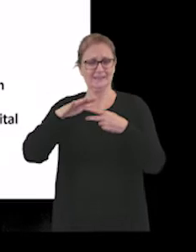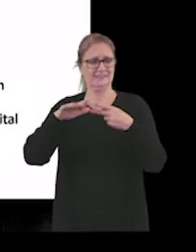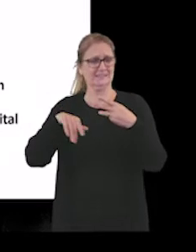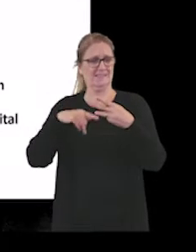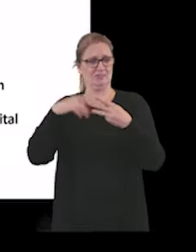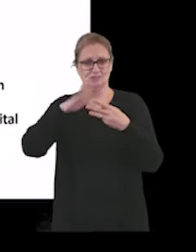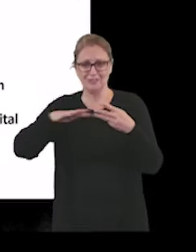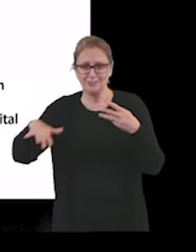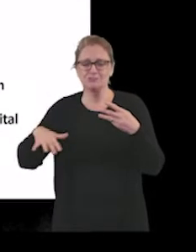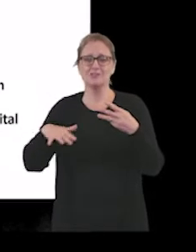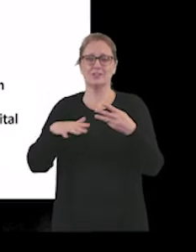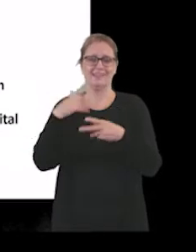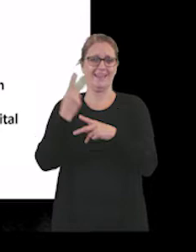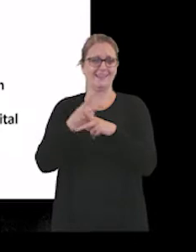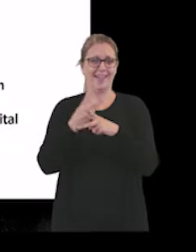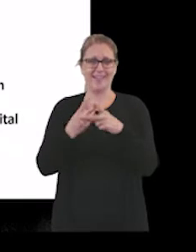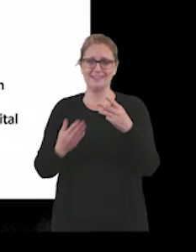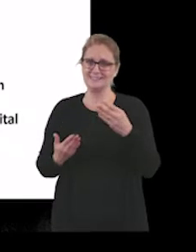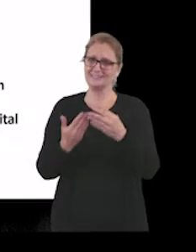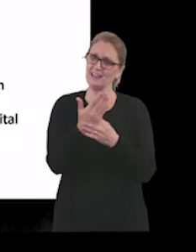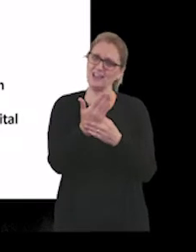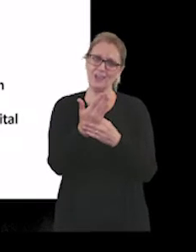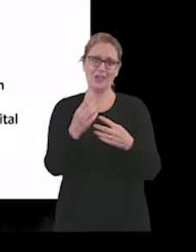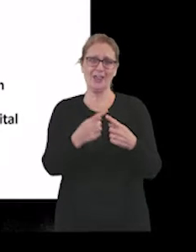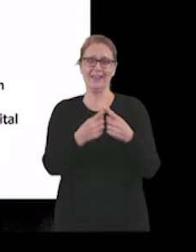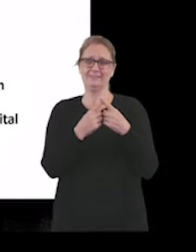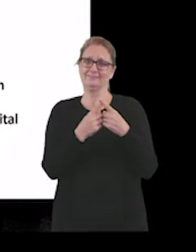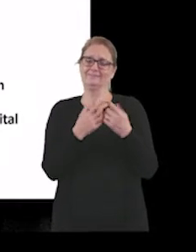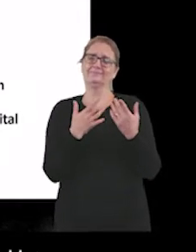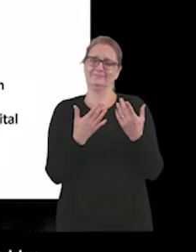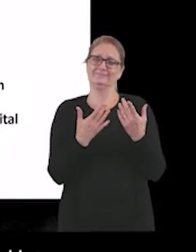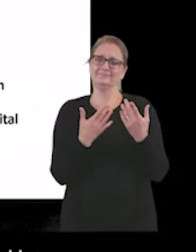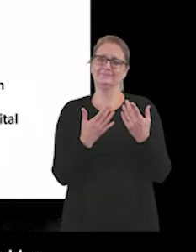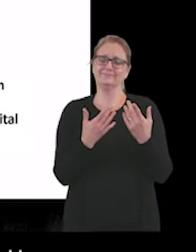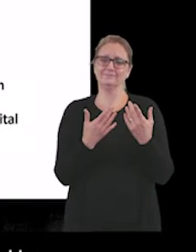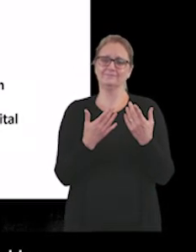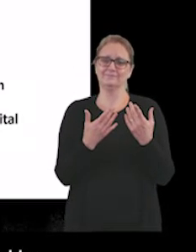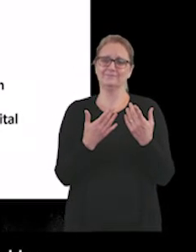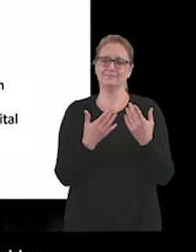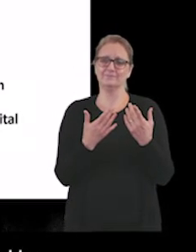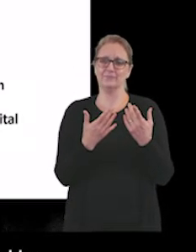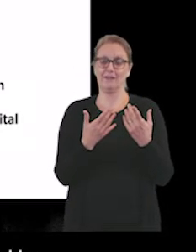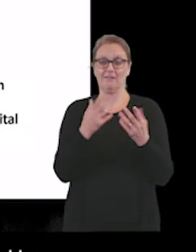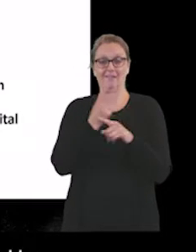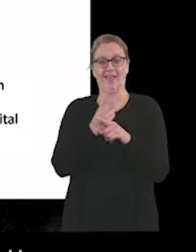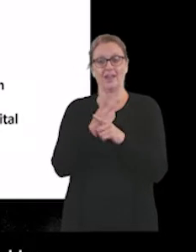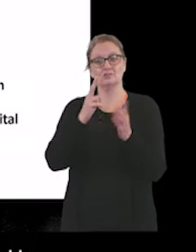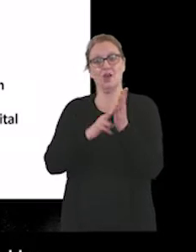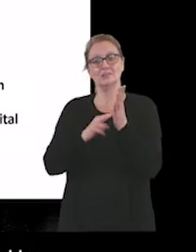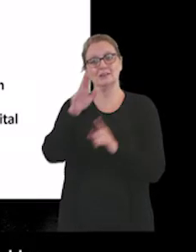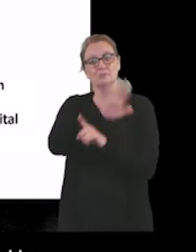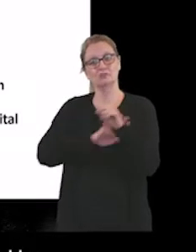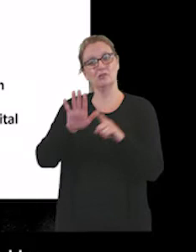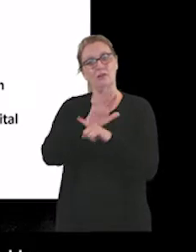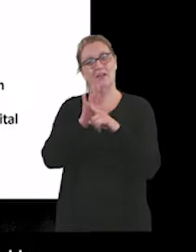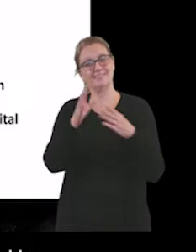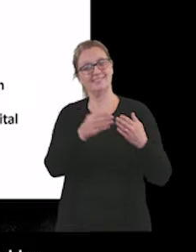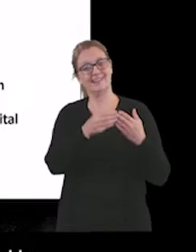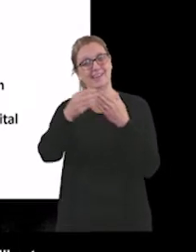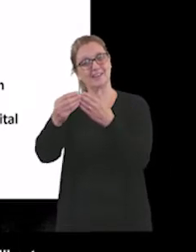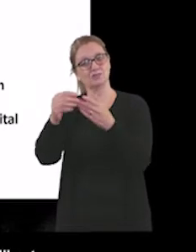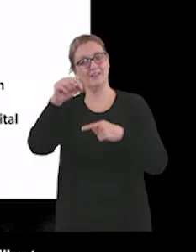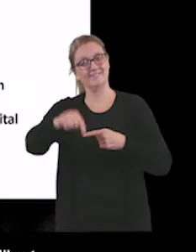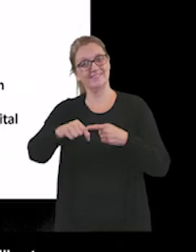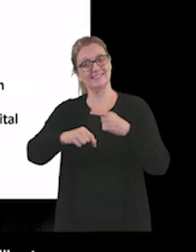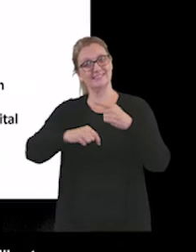again intervening early and making a massive difference. And again, Nottinghamshire is at the forefront of this